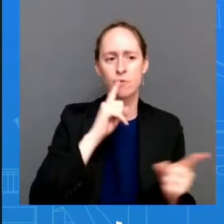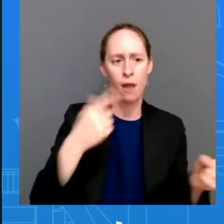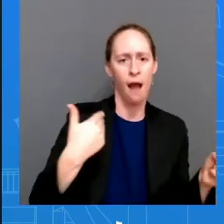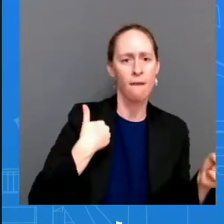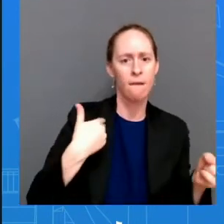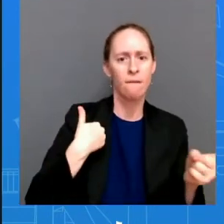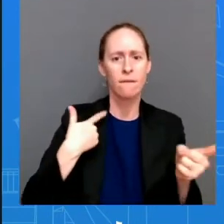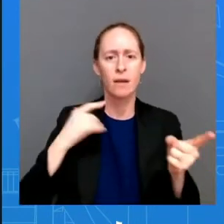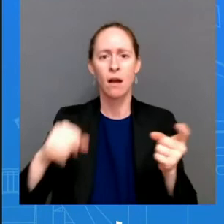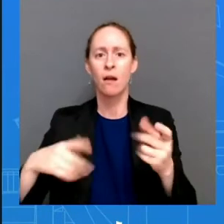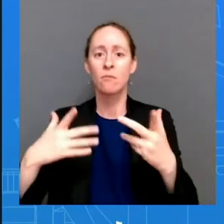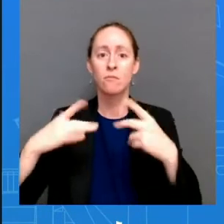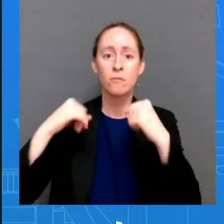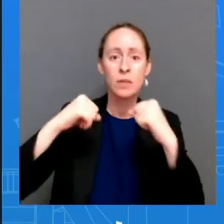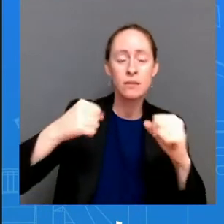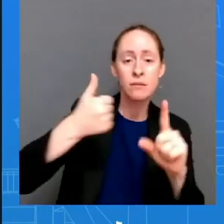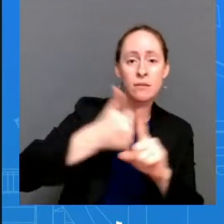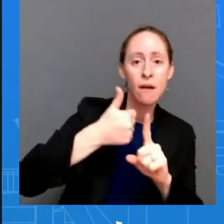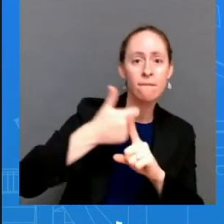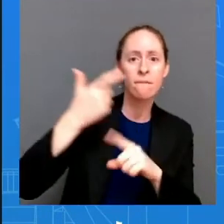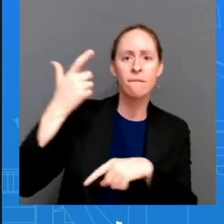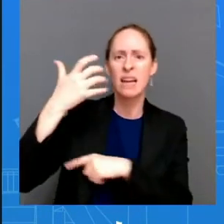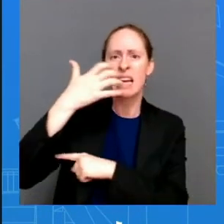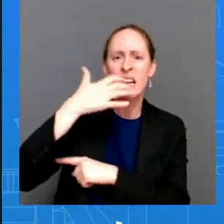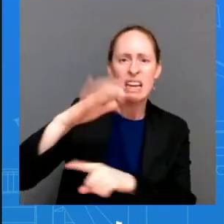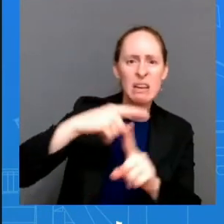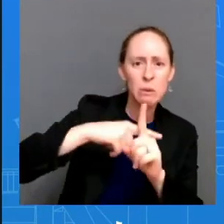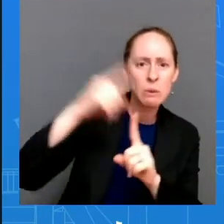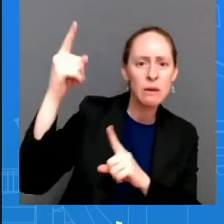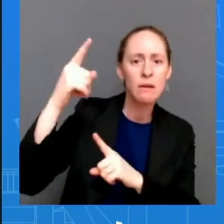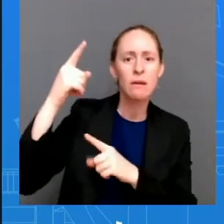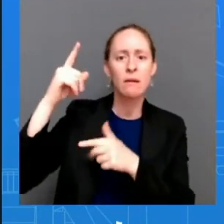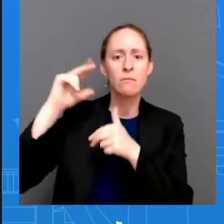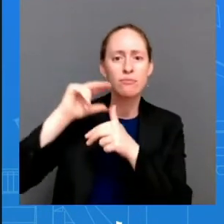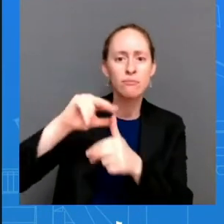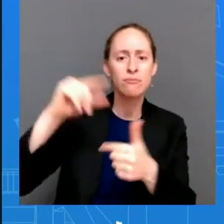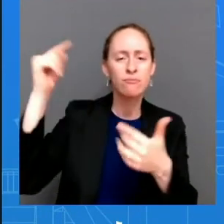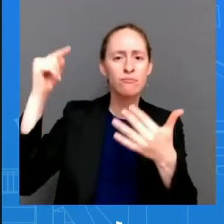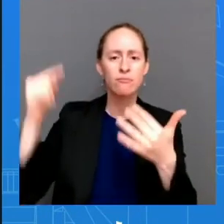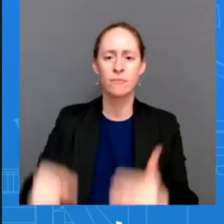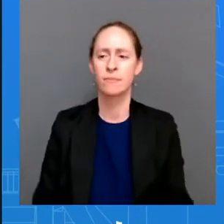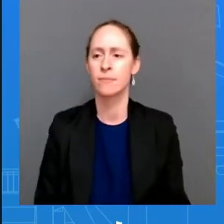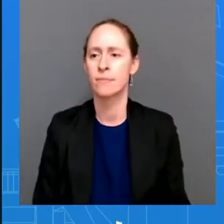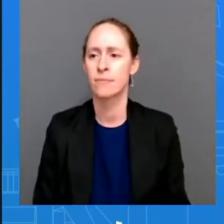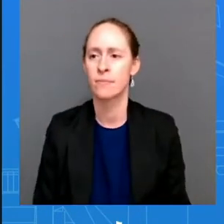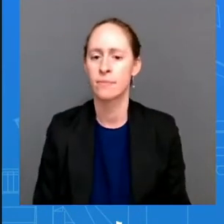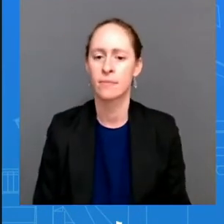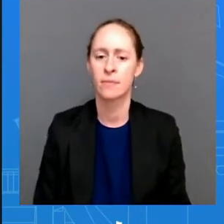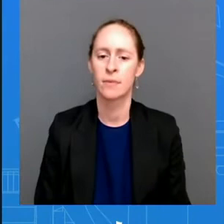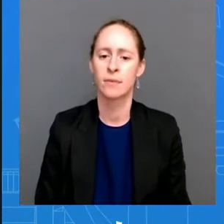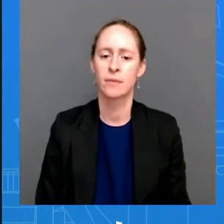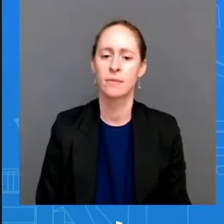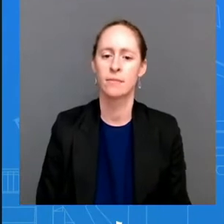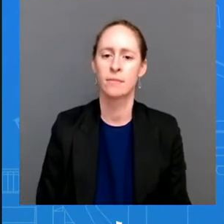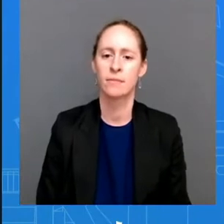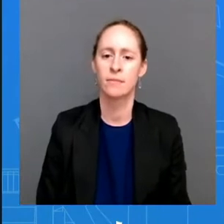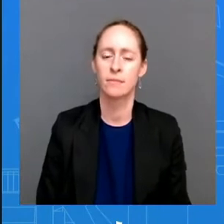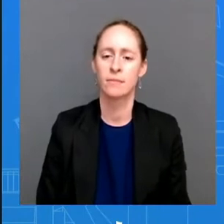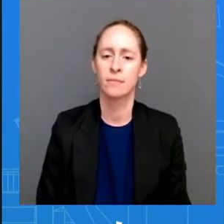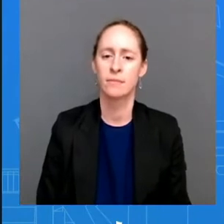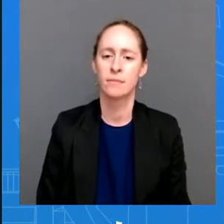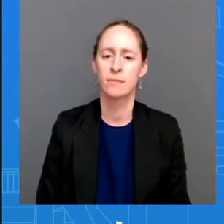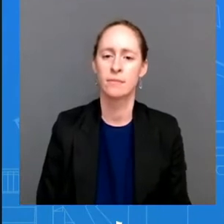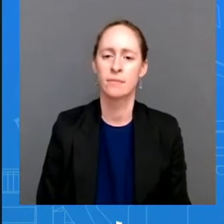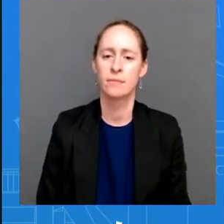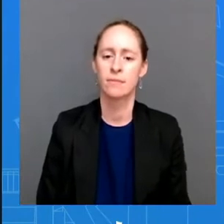hurricanes and other hazards i'm going to go way to the back go ahead korean thanks good afternoon two questions back to the executive